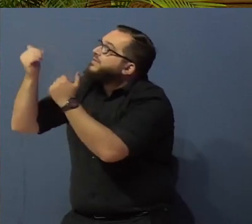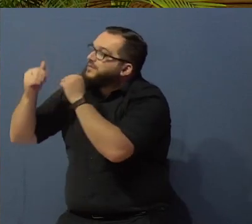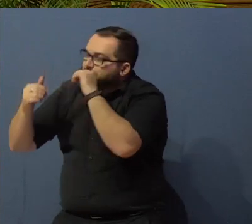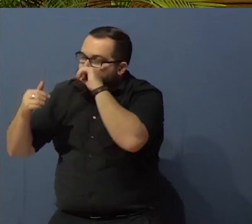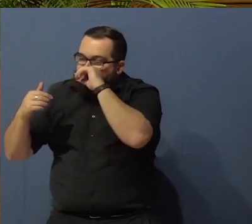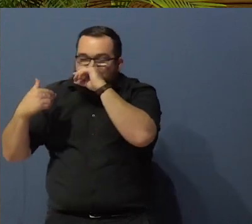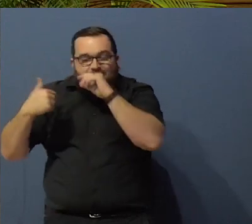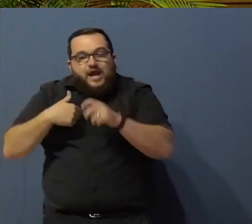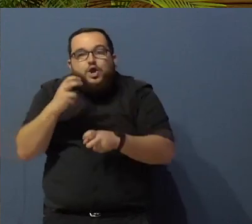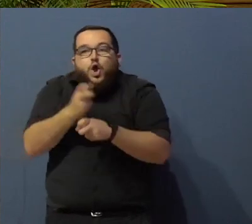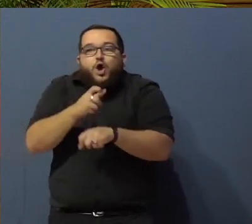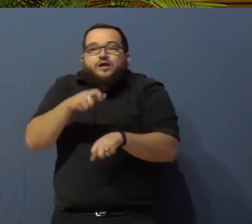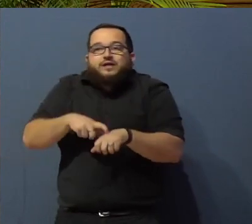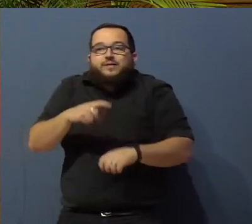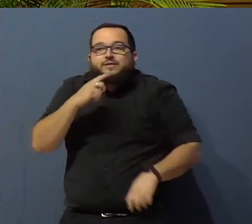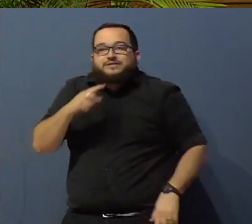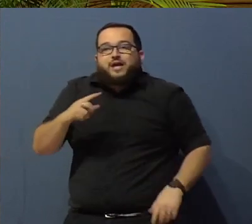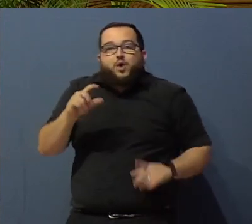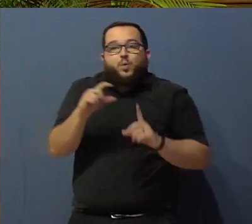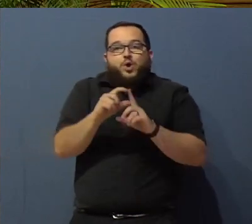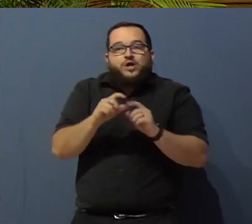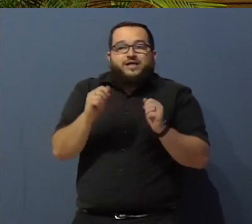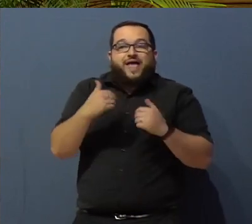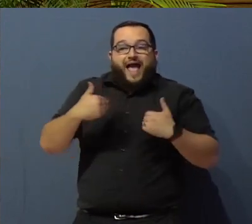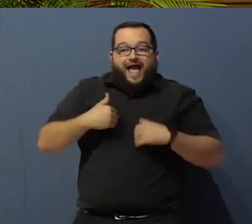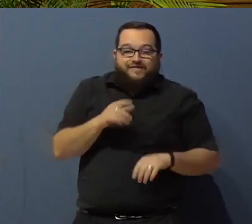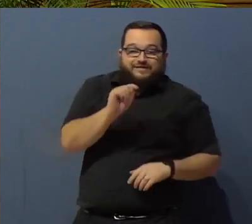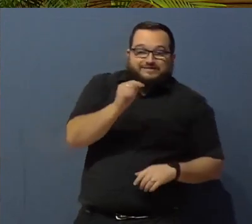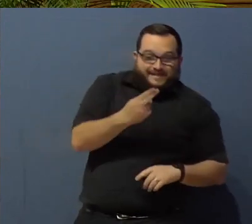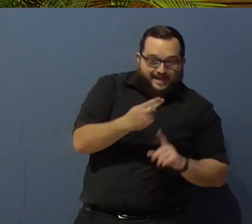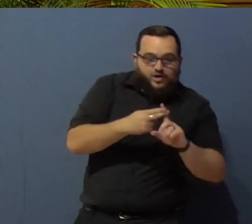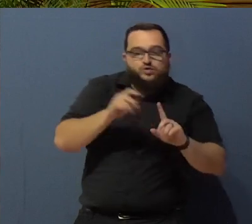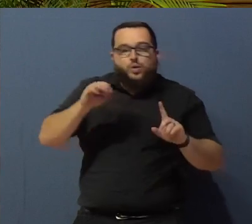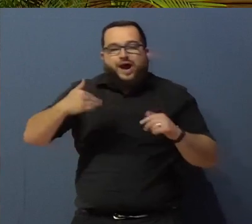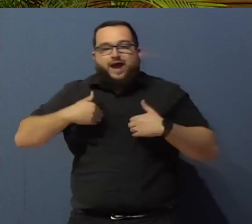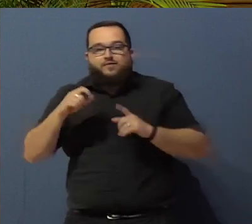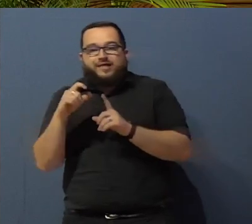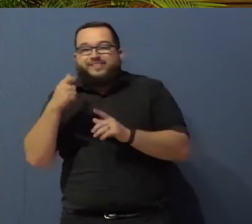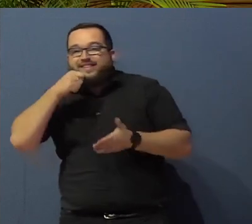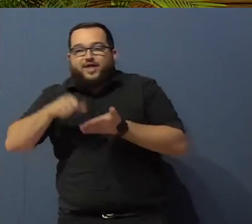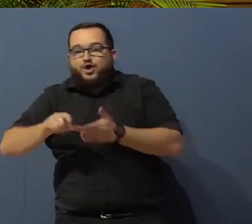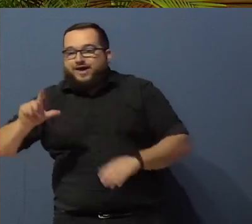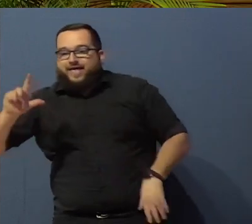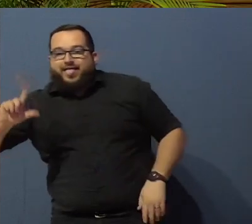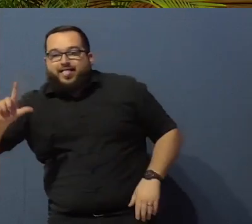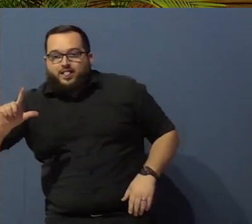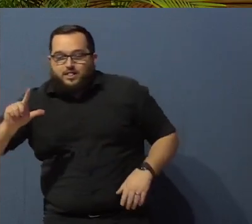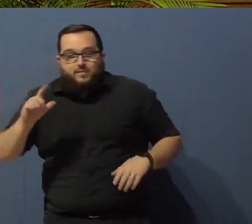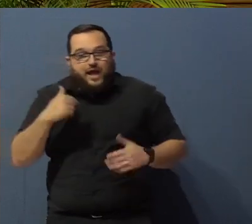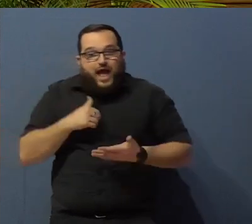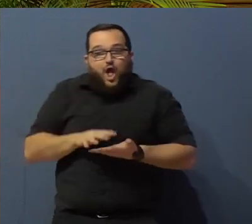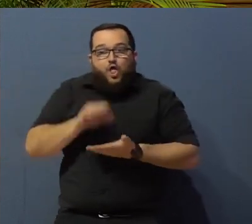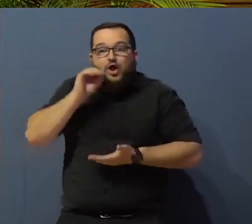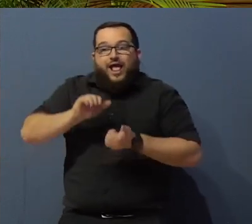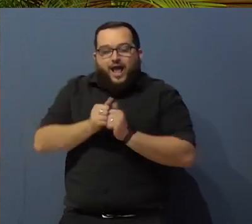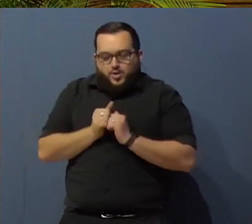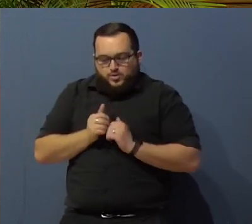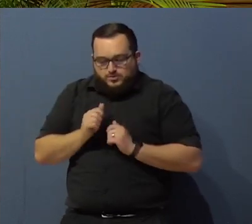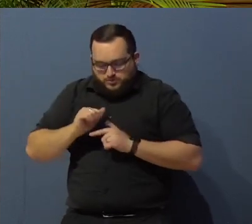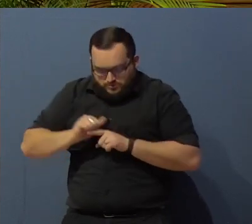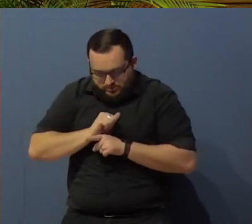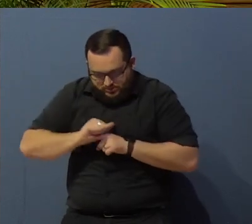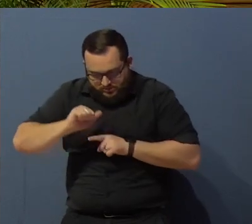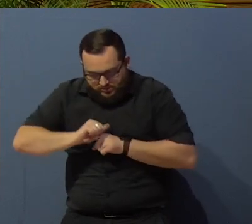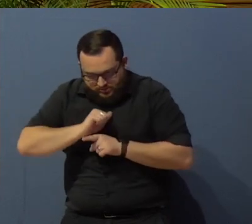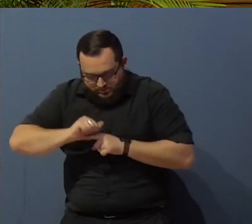difficulty with saying T-H and L words. And I learned by practice and by being cognitively